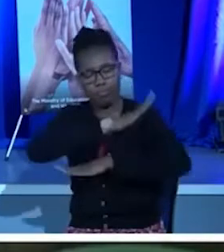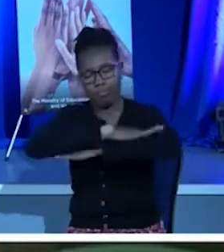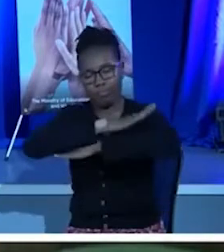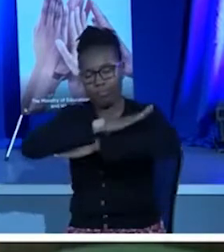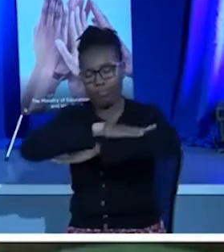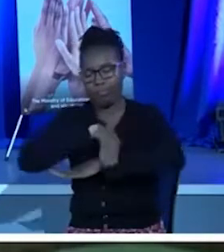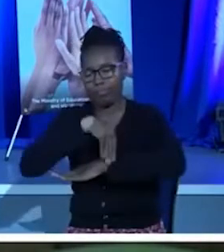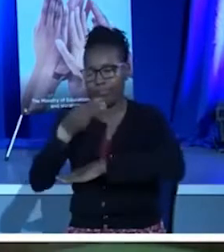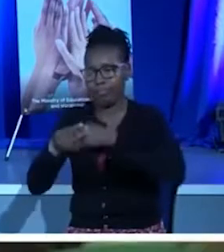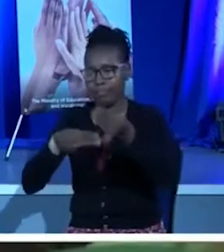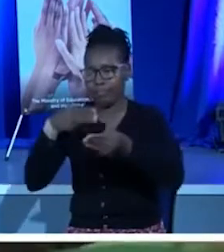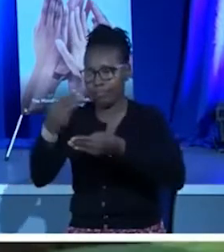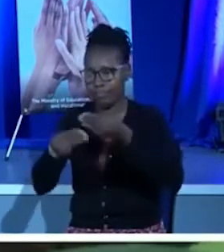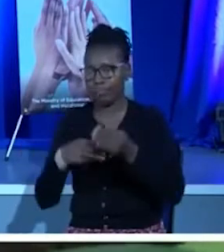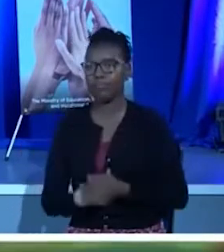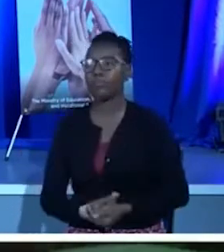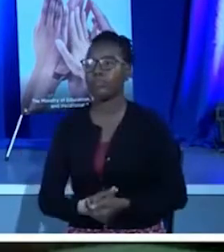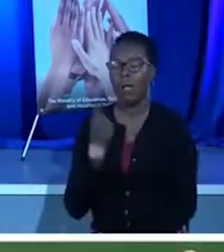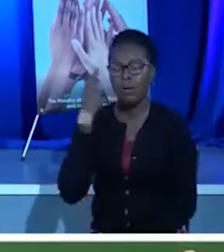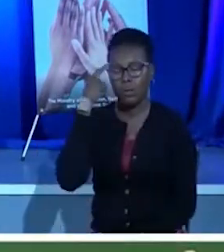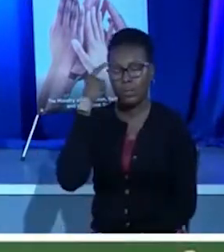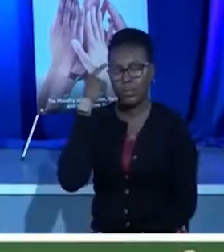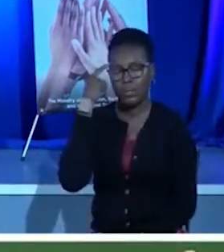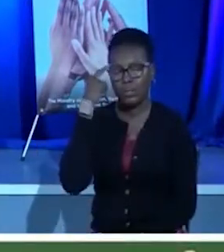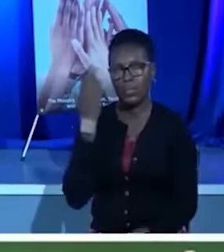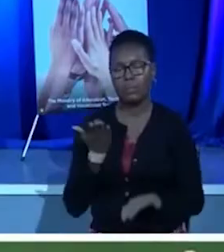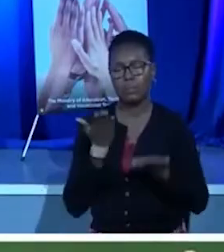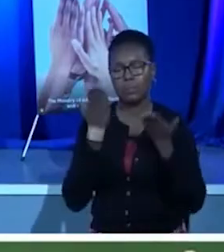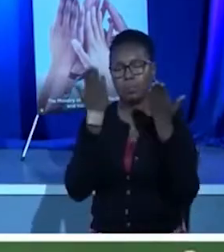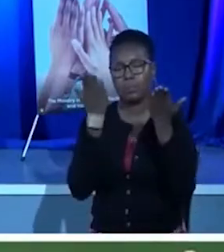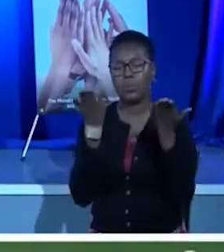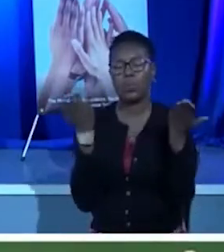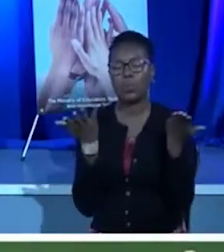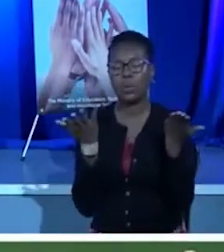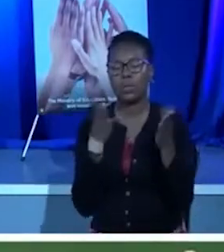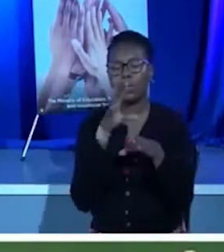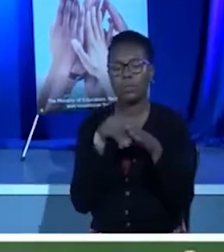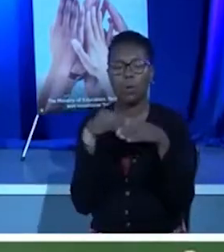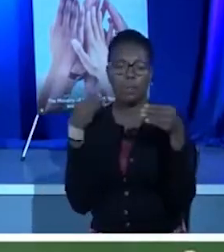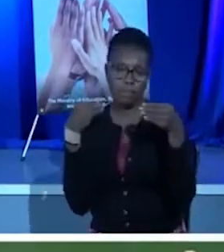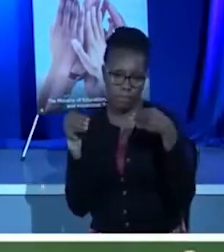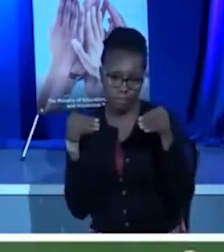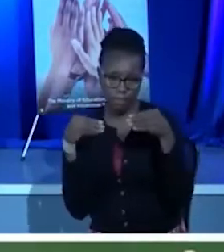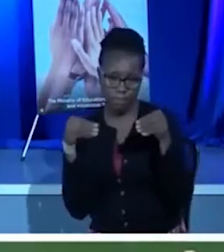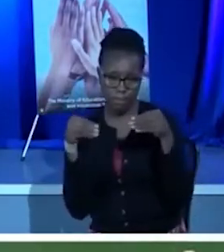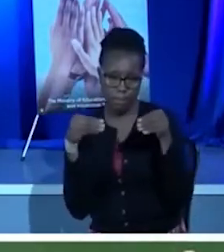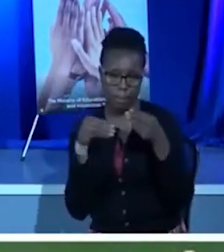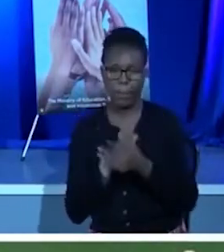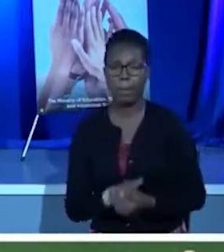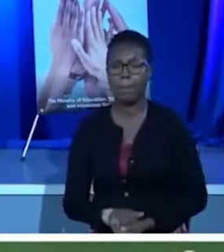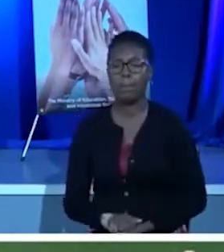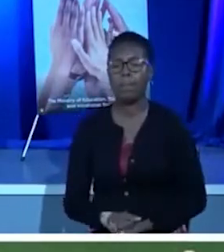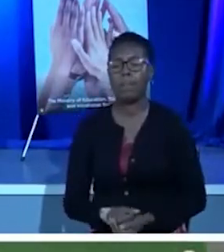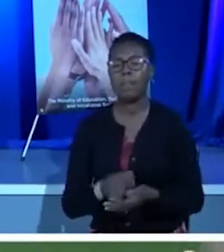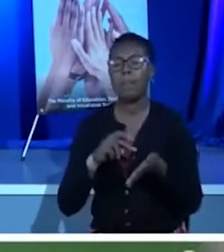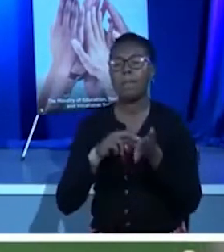What we tried to think about in the proposals was built in flexibility. So looking